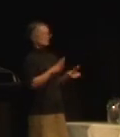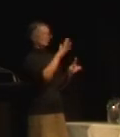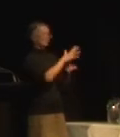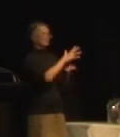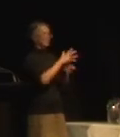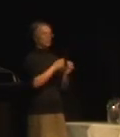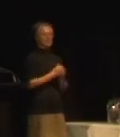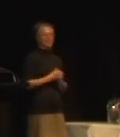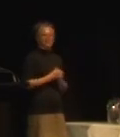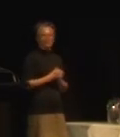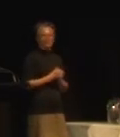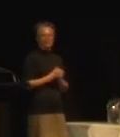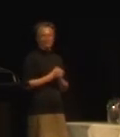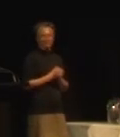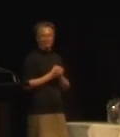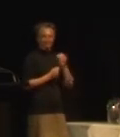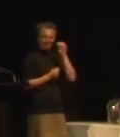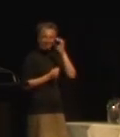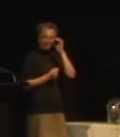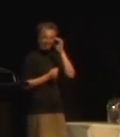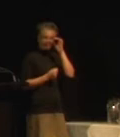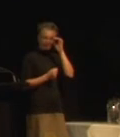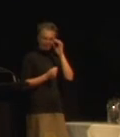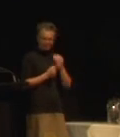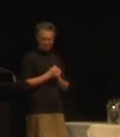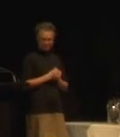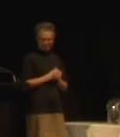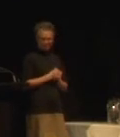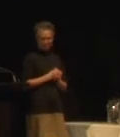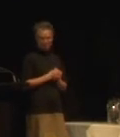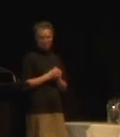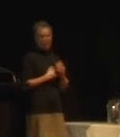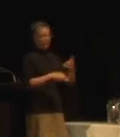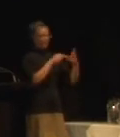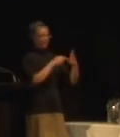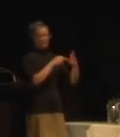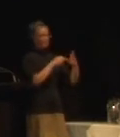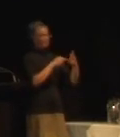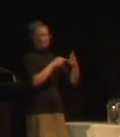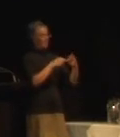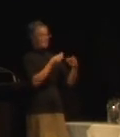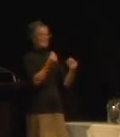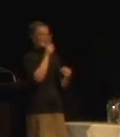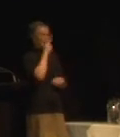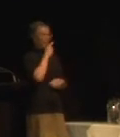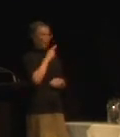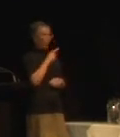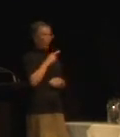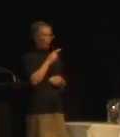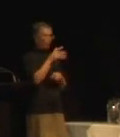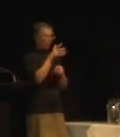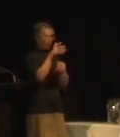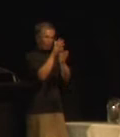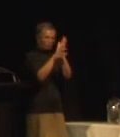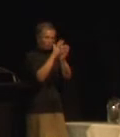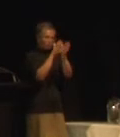In addition to that, it's really good to allow the option for captions to be turned on and off. Some people find them really helpful,